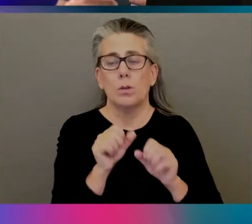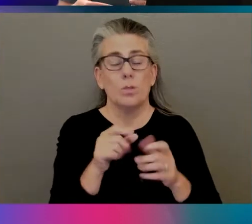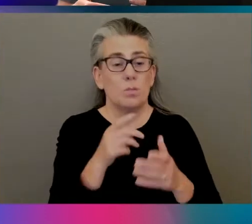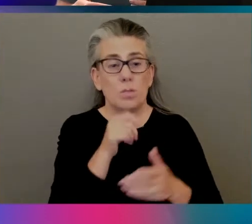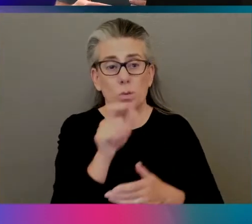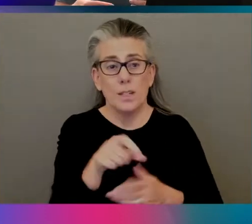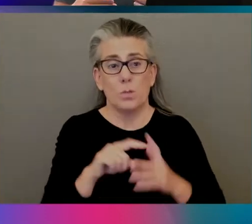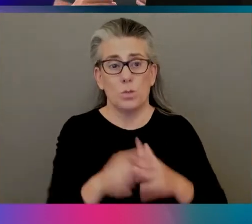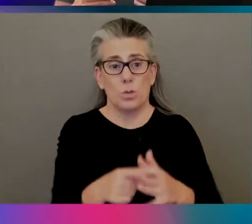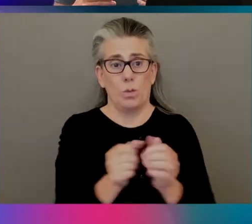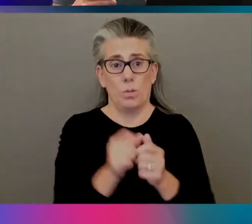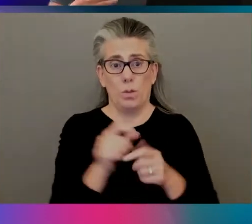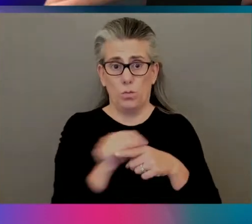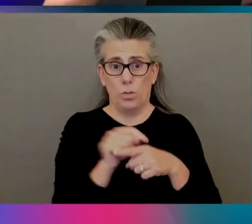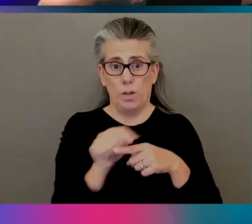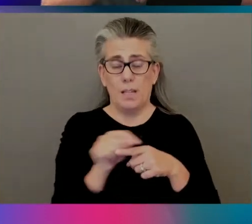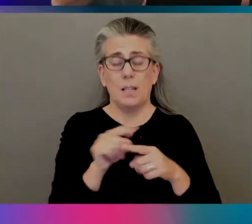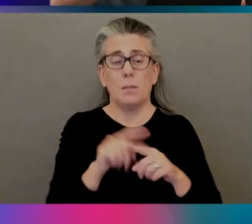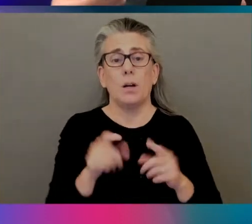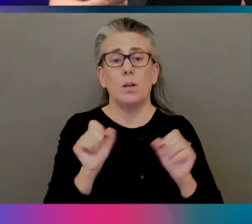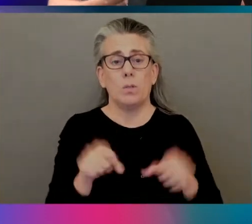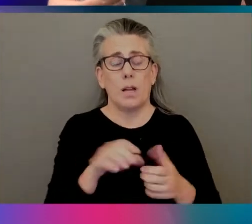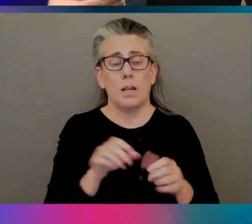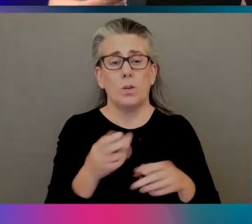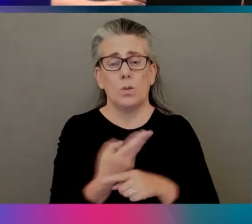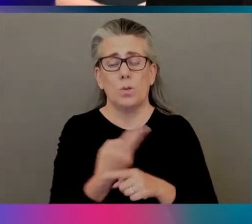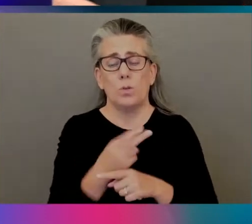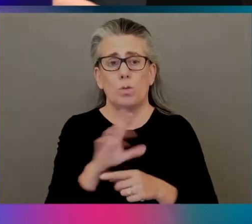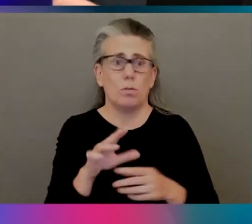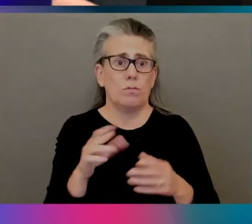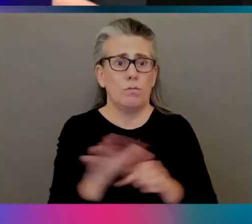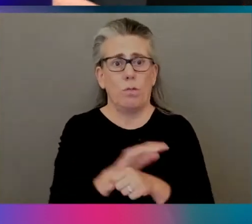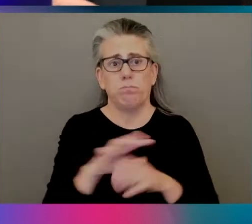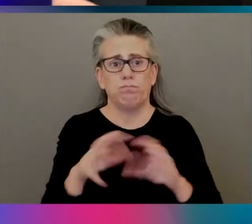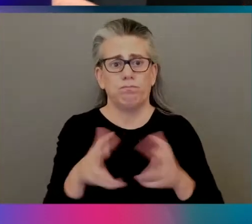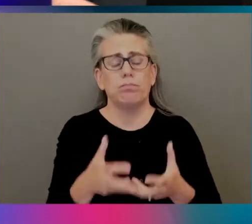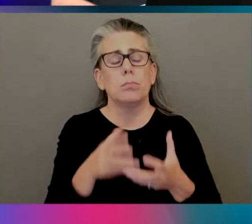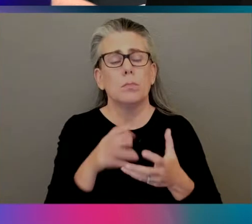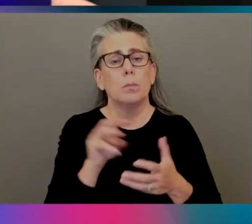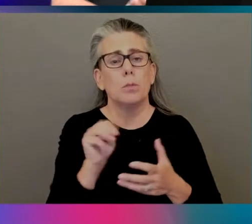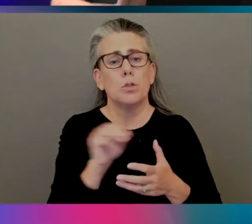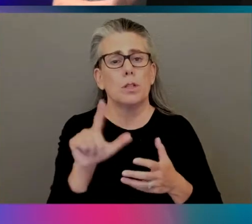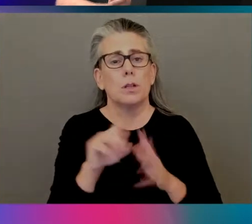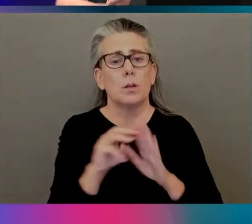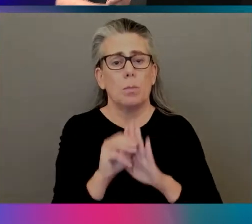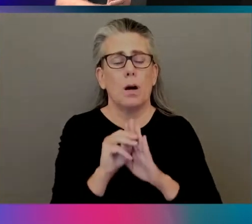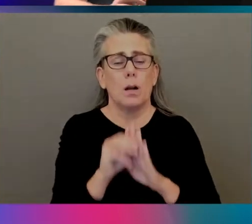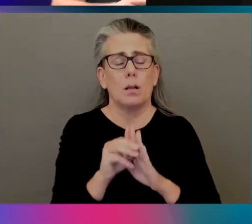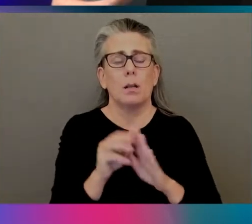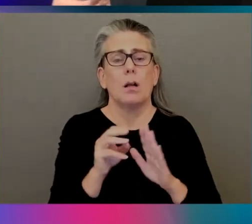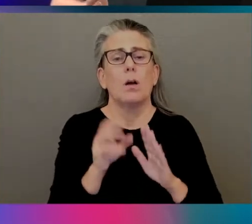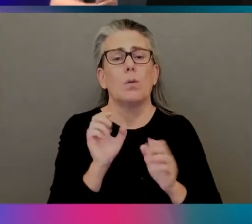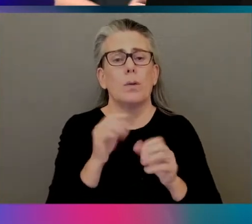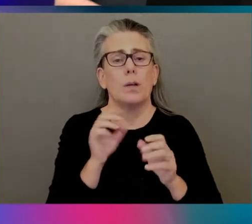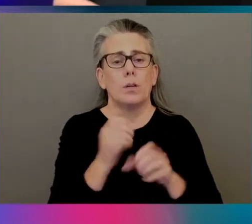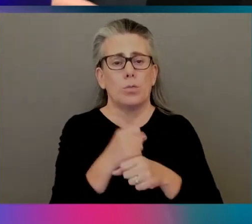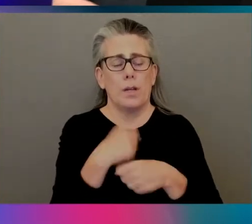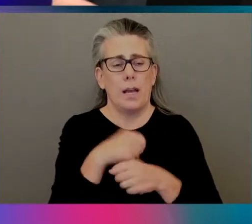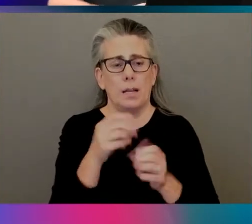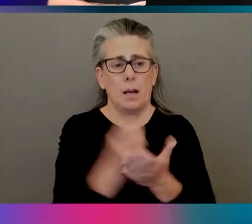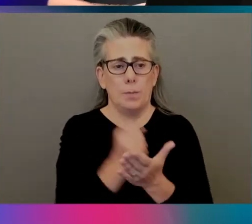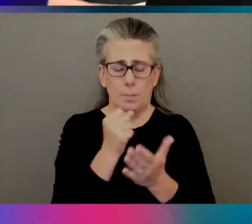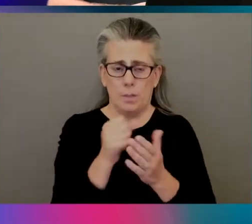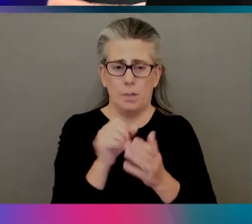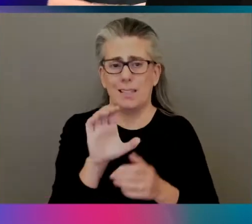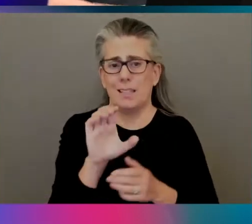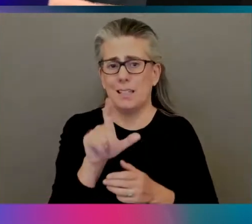trying to do your first, like, hello world machine learning application. We just pulled down this Magenta file, and we created this OctoML config file. The CLI will make that for you